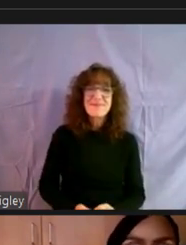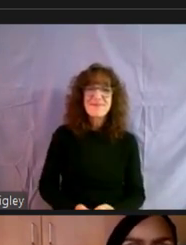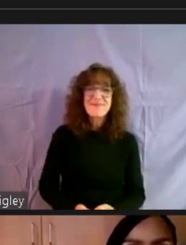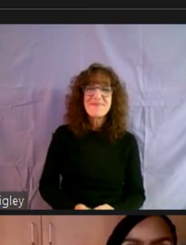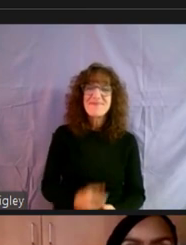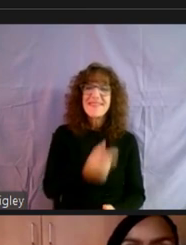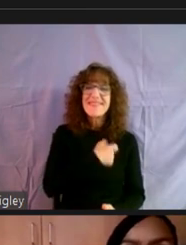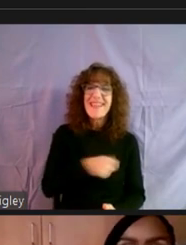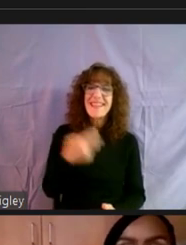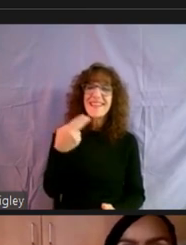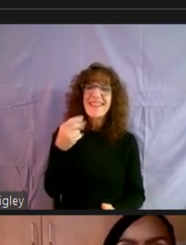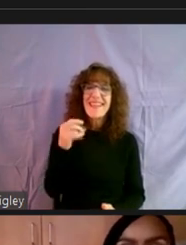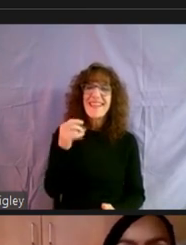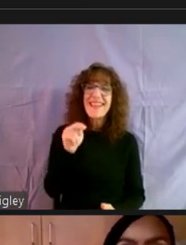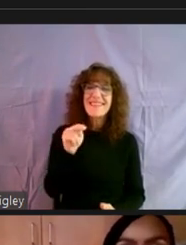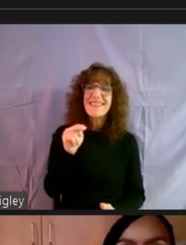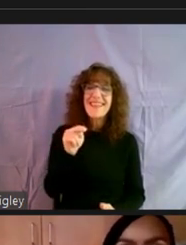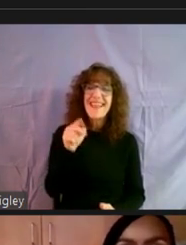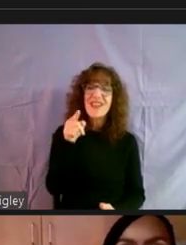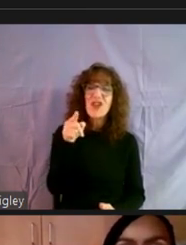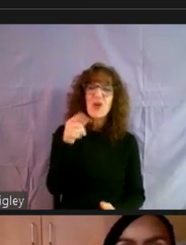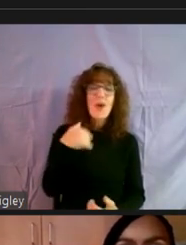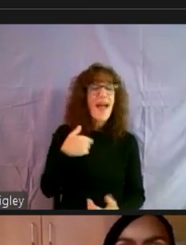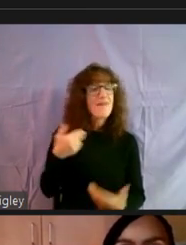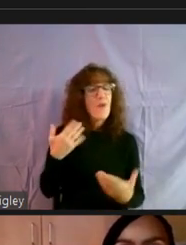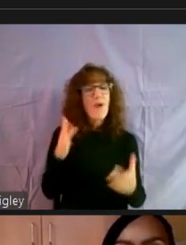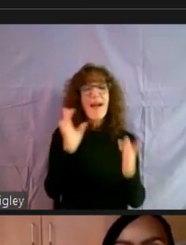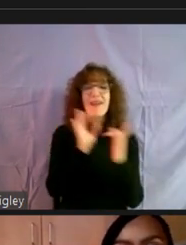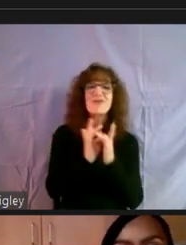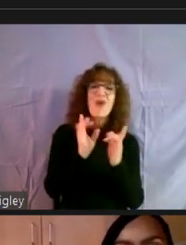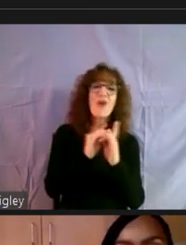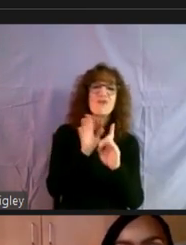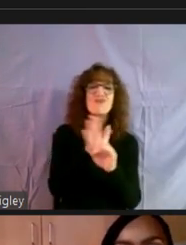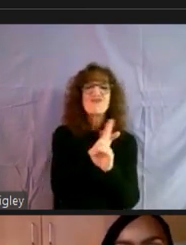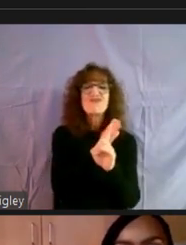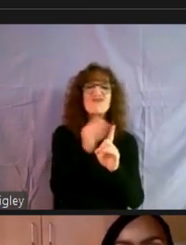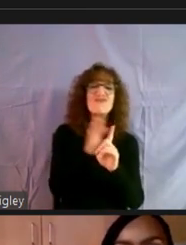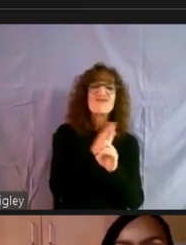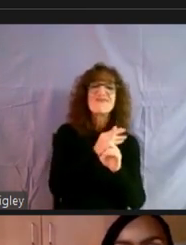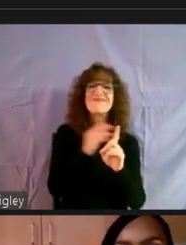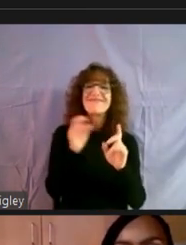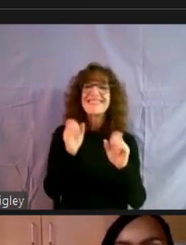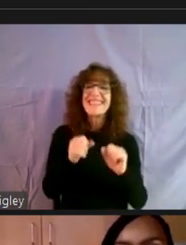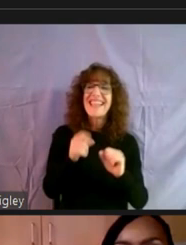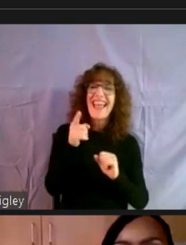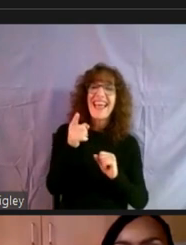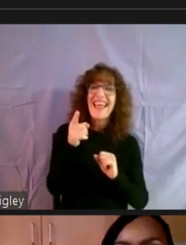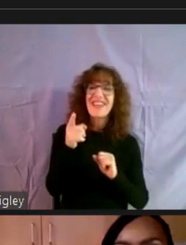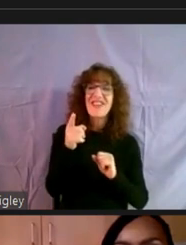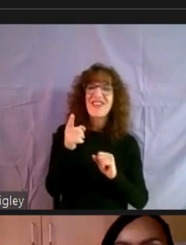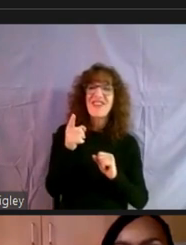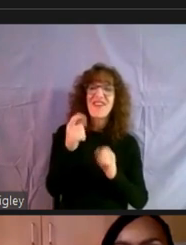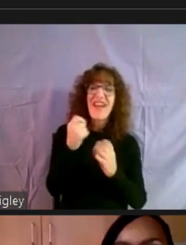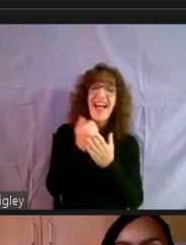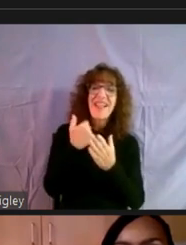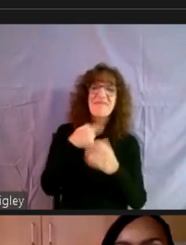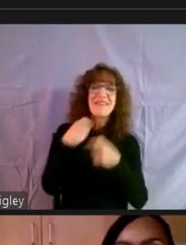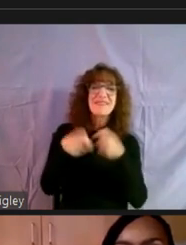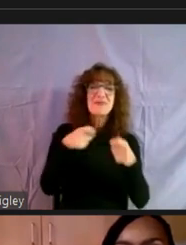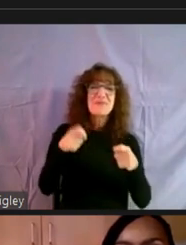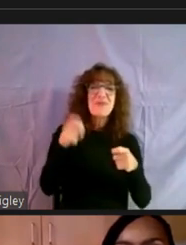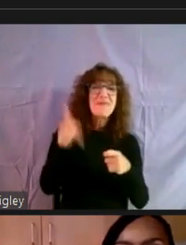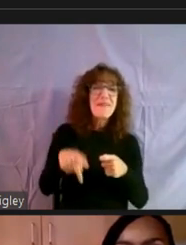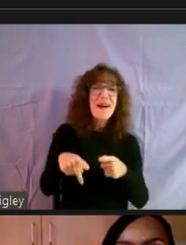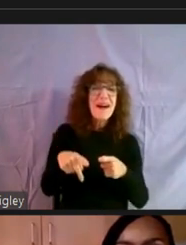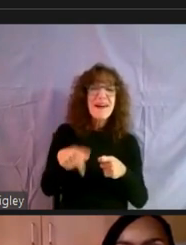Delegate Henson, you just have a way with words. Can you, can you kind of help us, help me wrap this